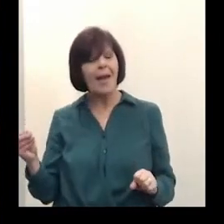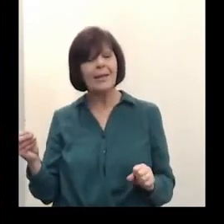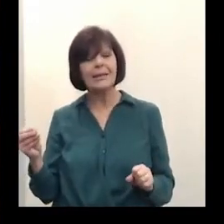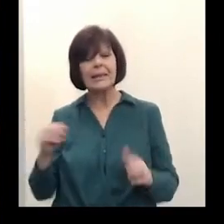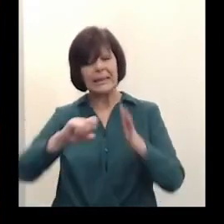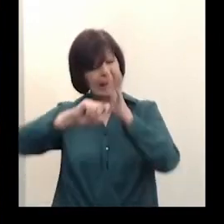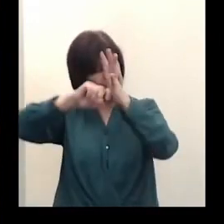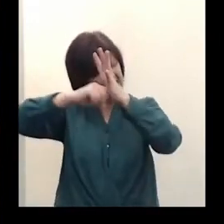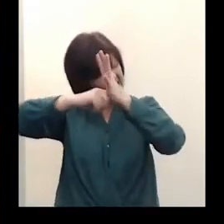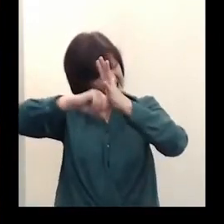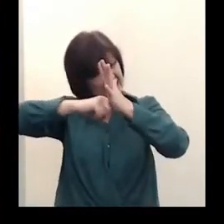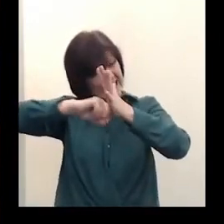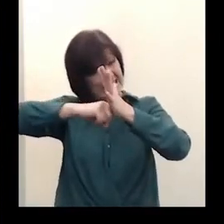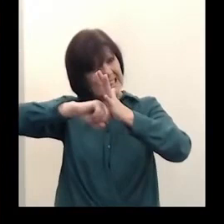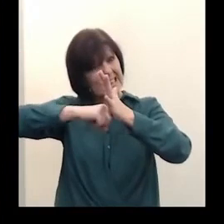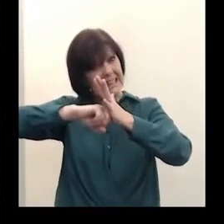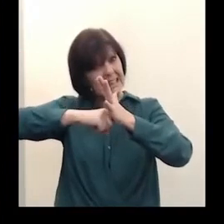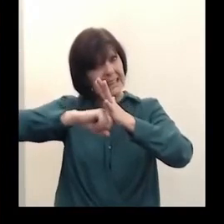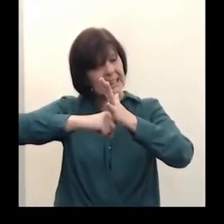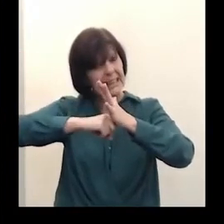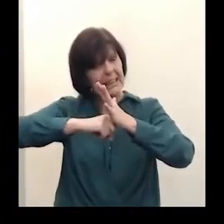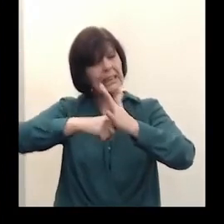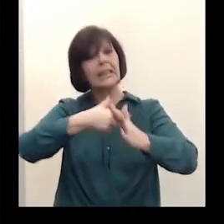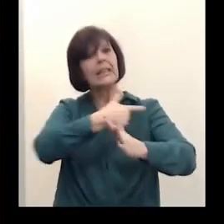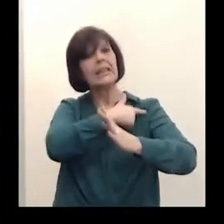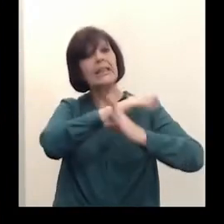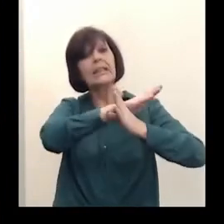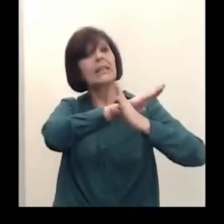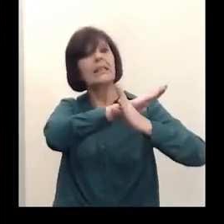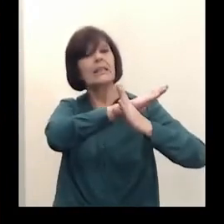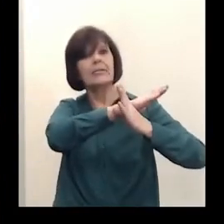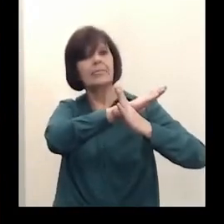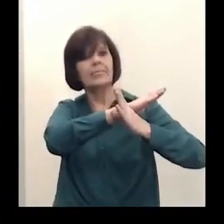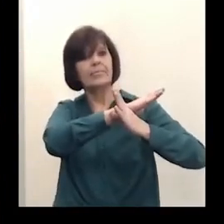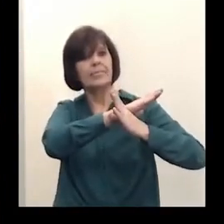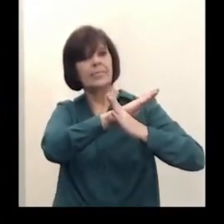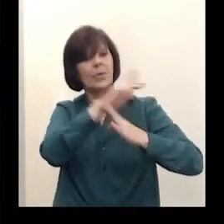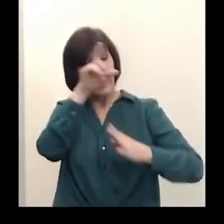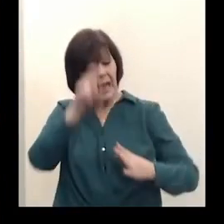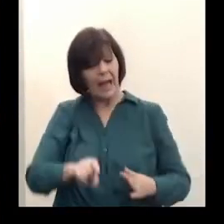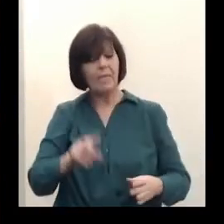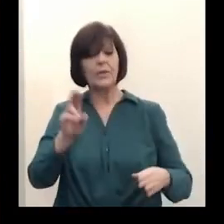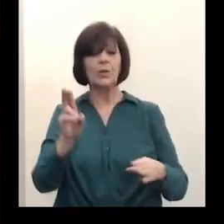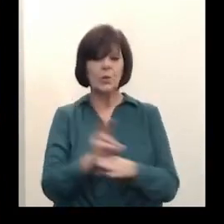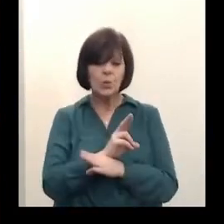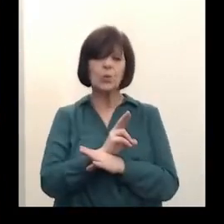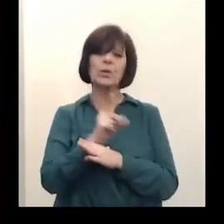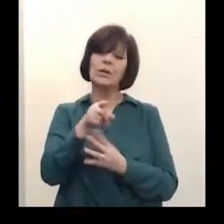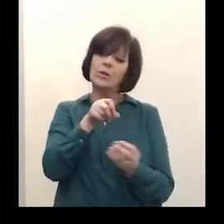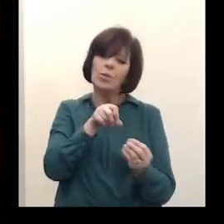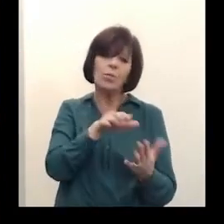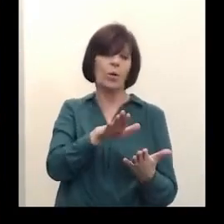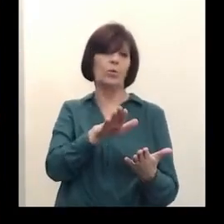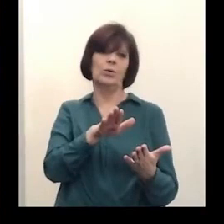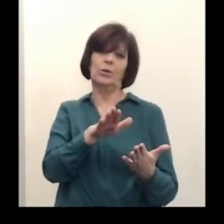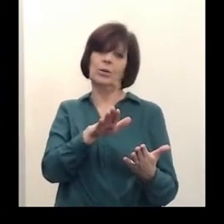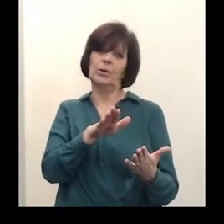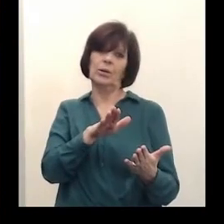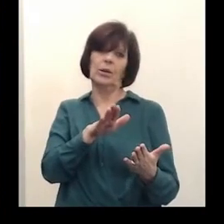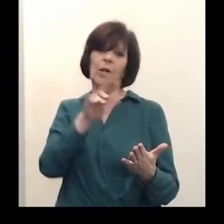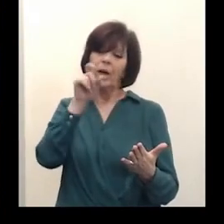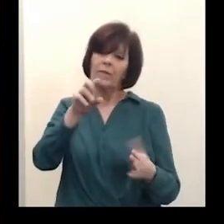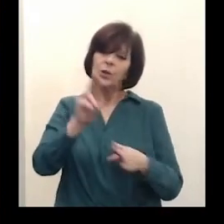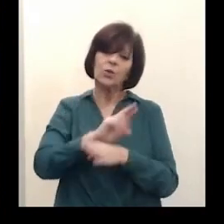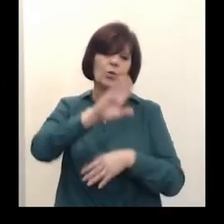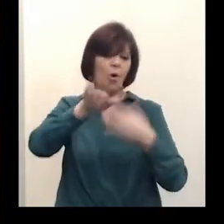pharmaceutical intervention which is vaccination. We have to use a layered approach and use all these interventions